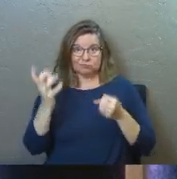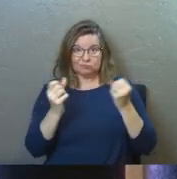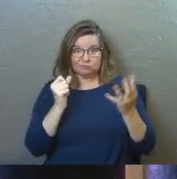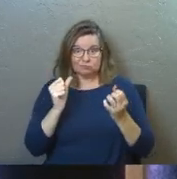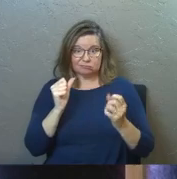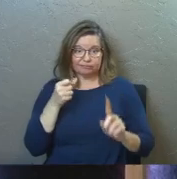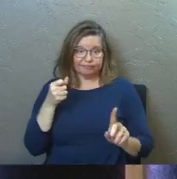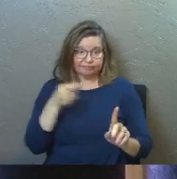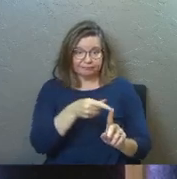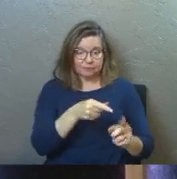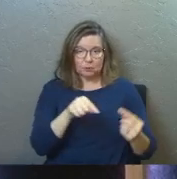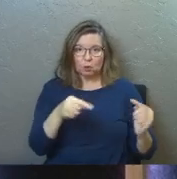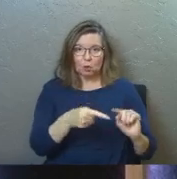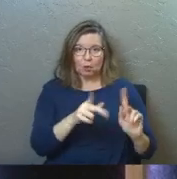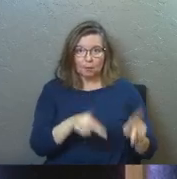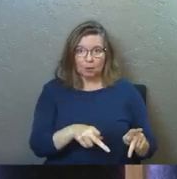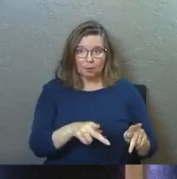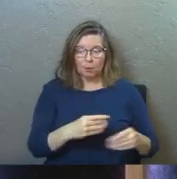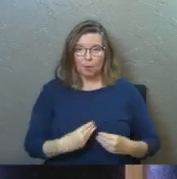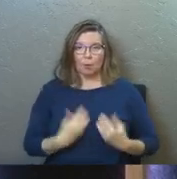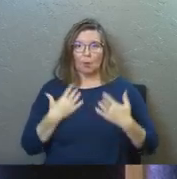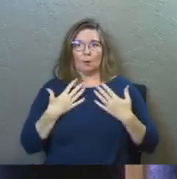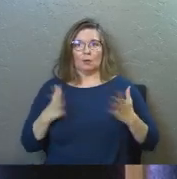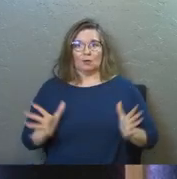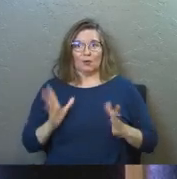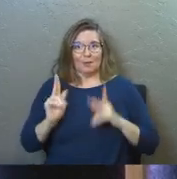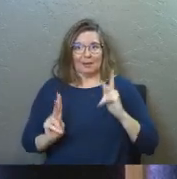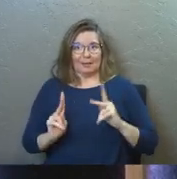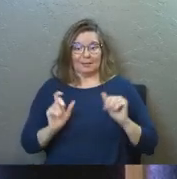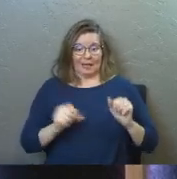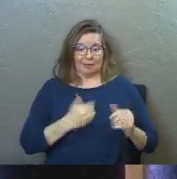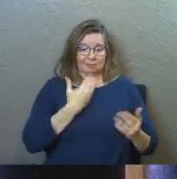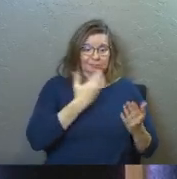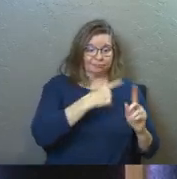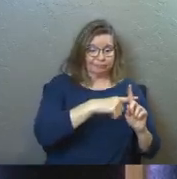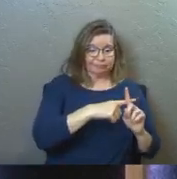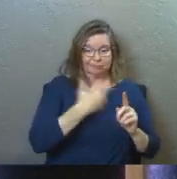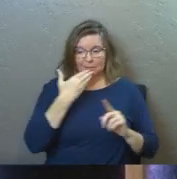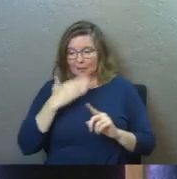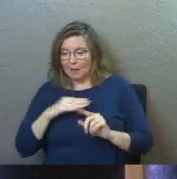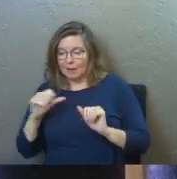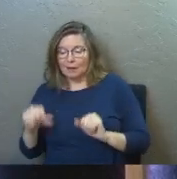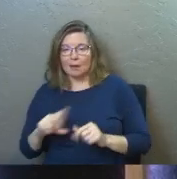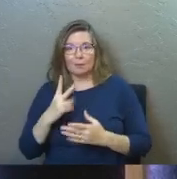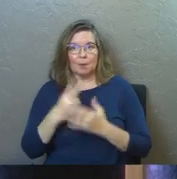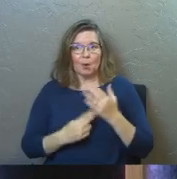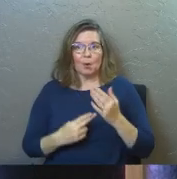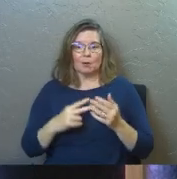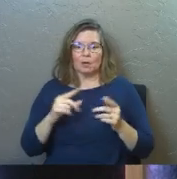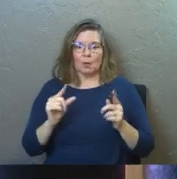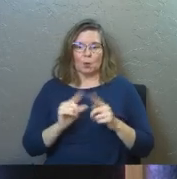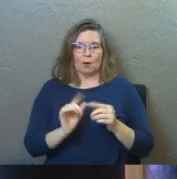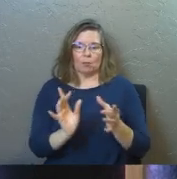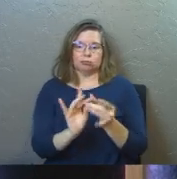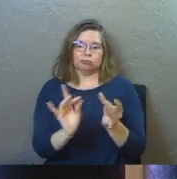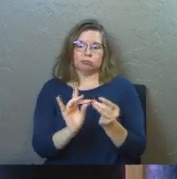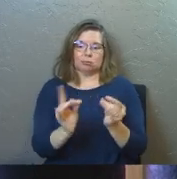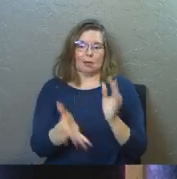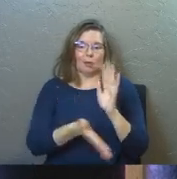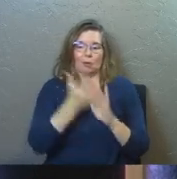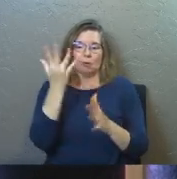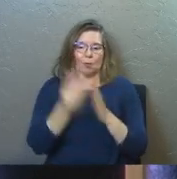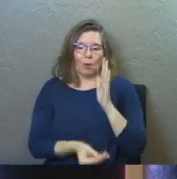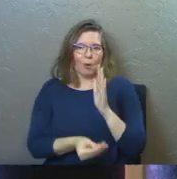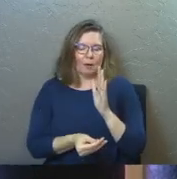it's the power to do good or to do bad, and words don't just get spoken and then they're